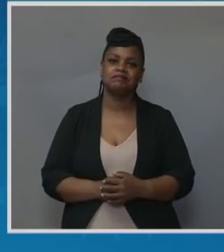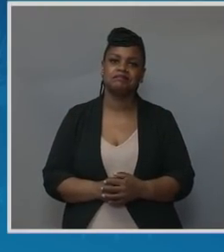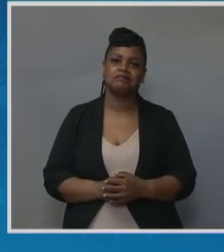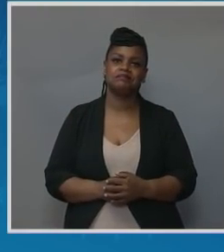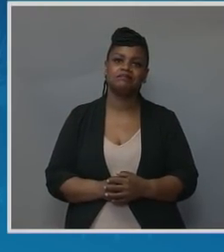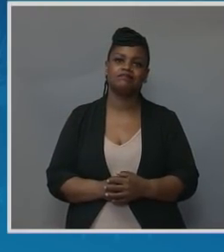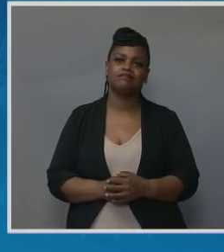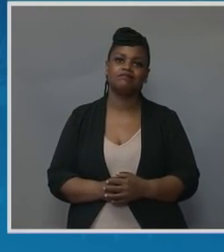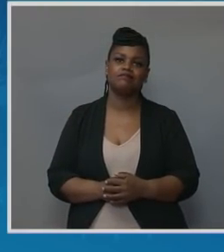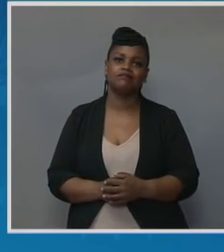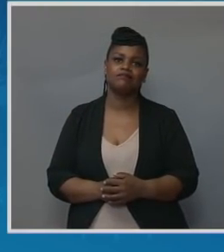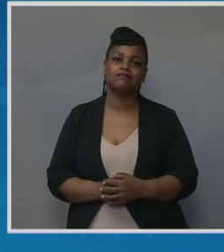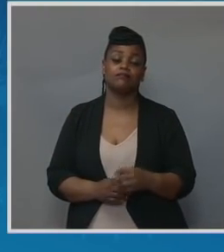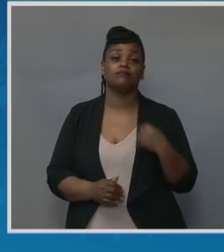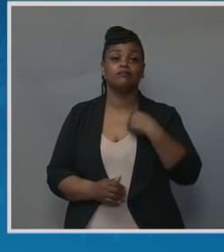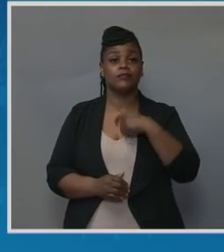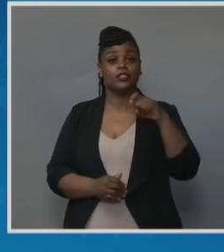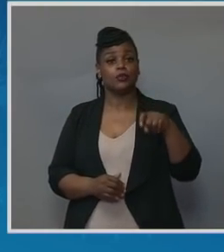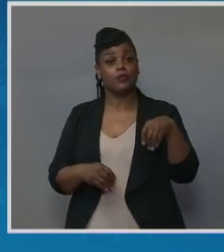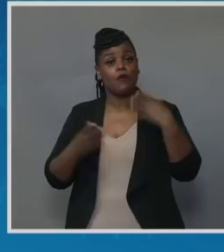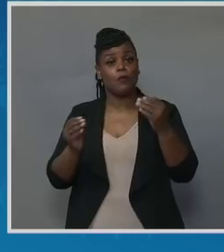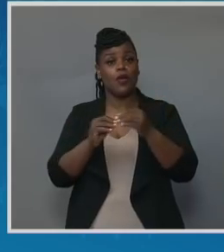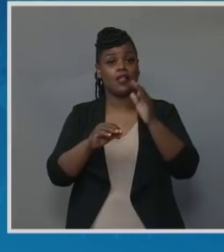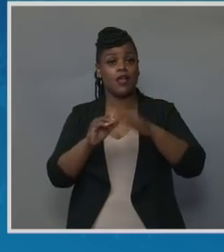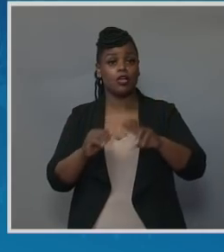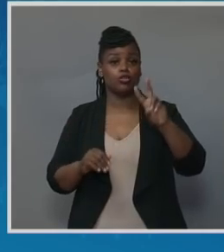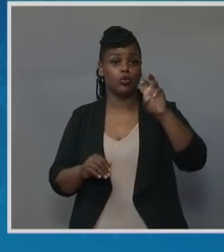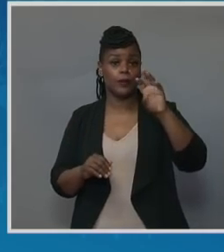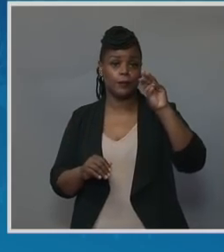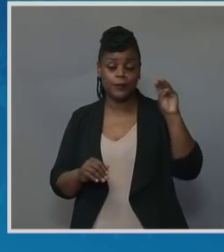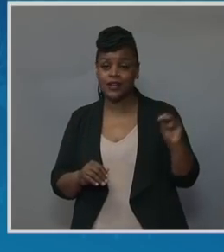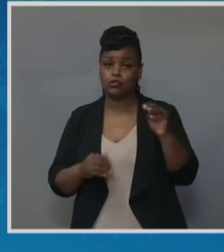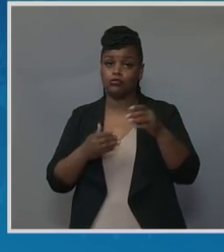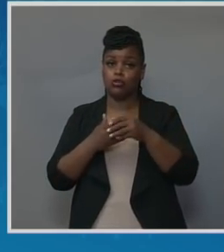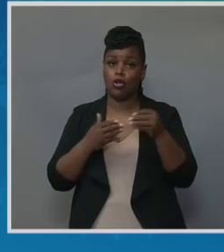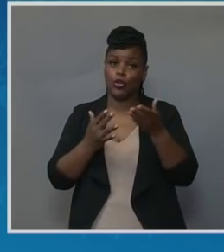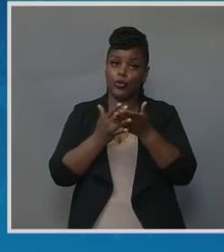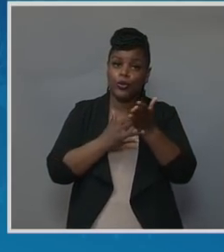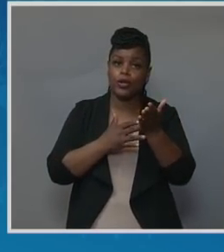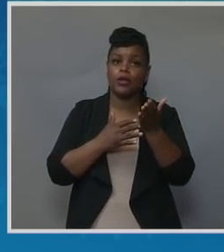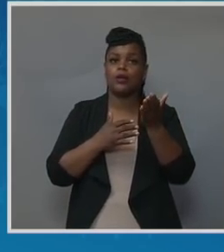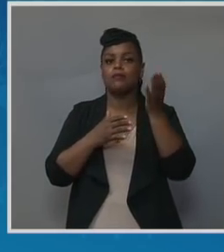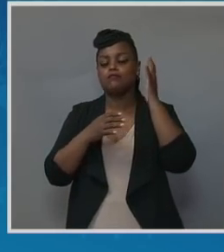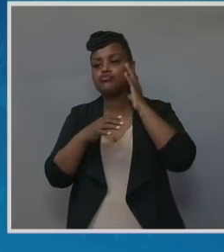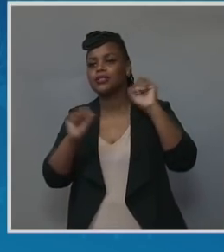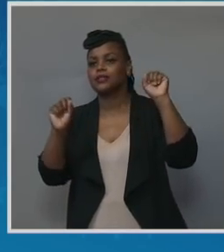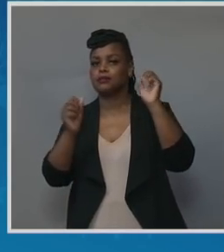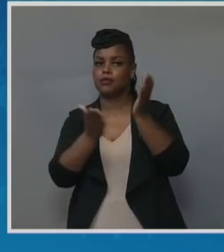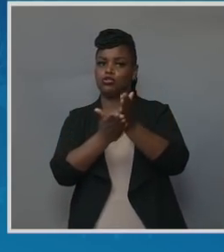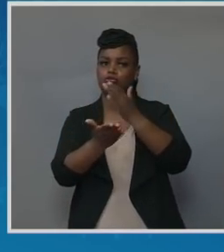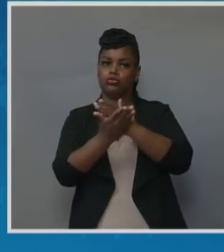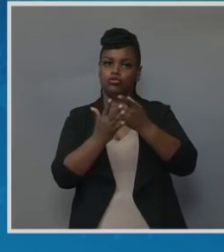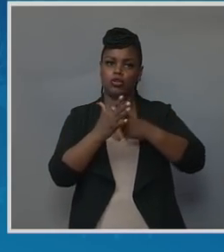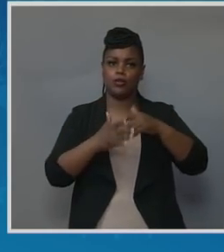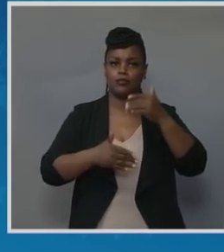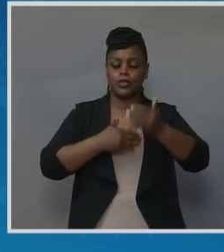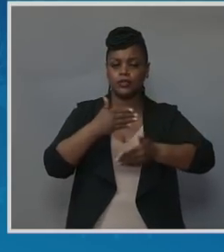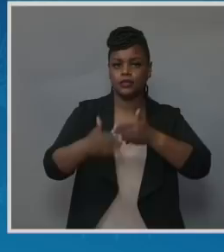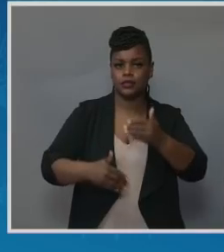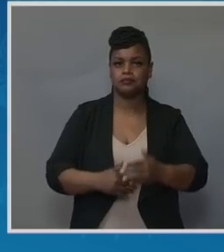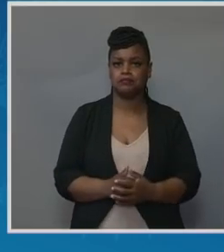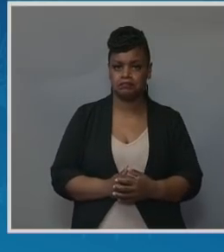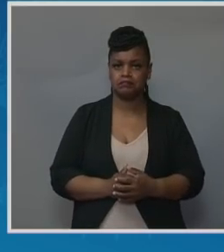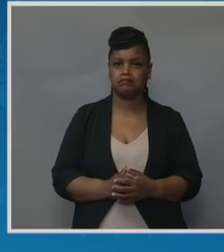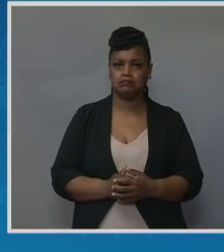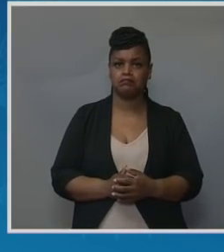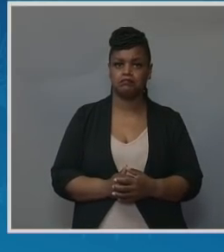And providing more than $200 million through the President's discretionary budget to tackle disparities in maternal morbidity and mortality by